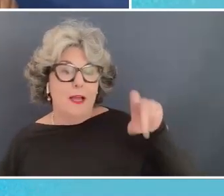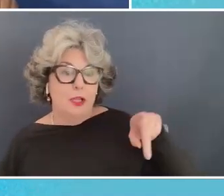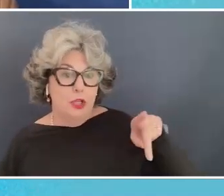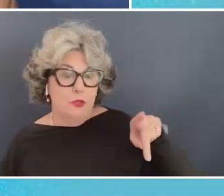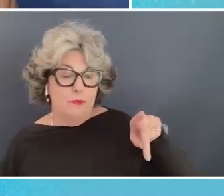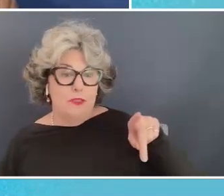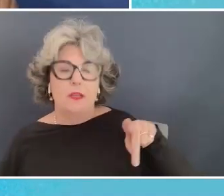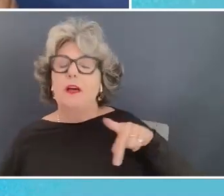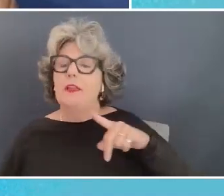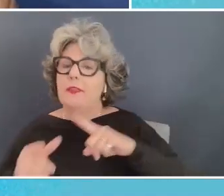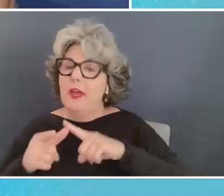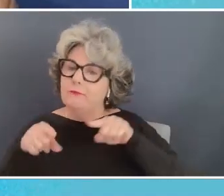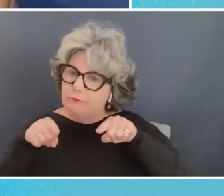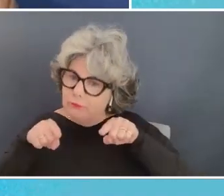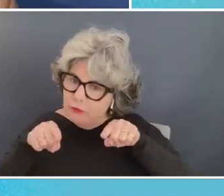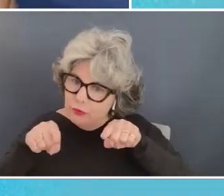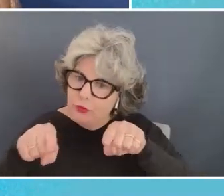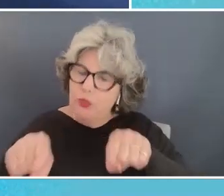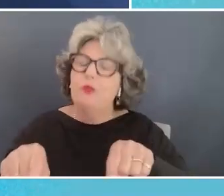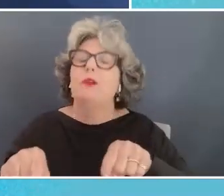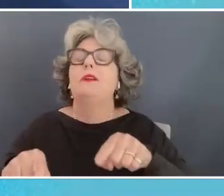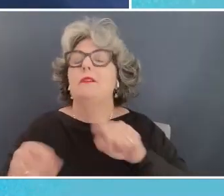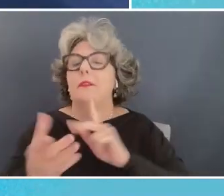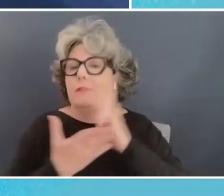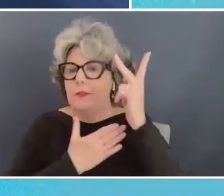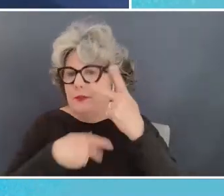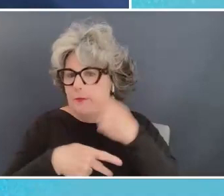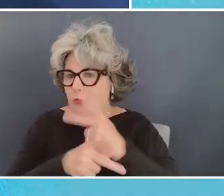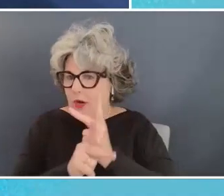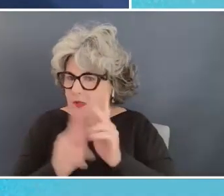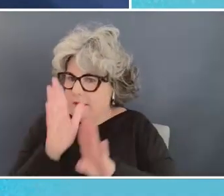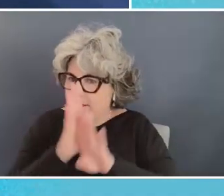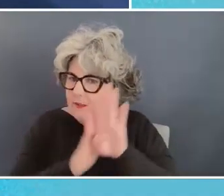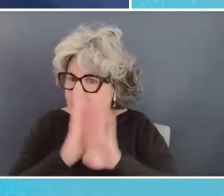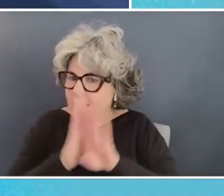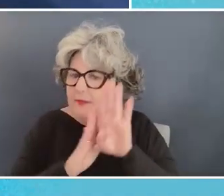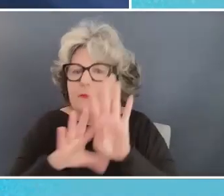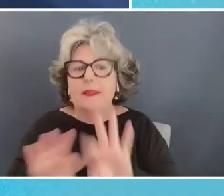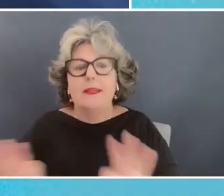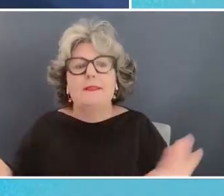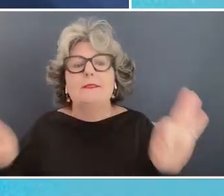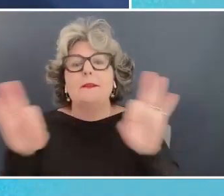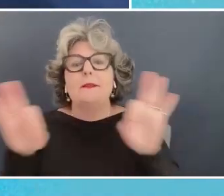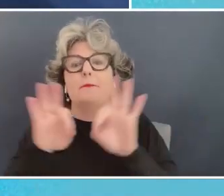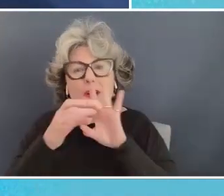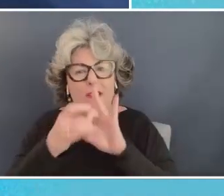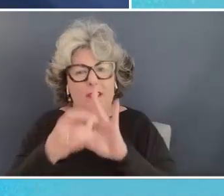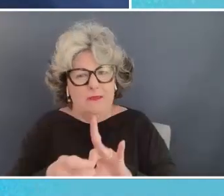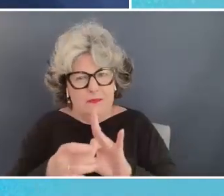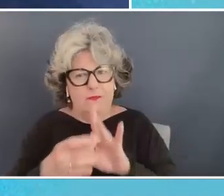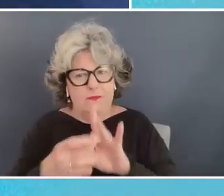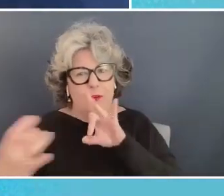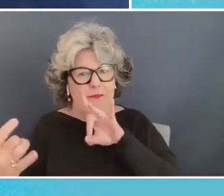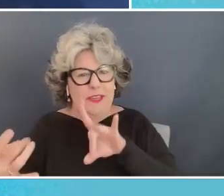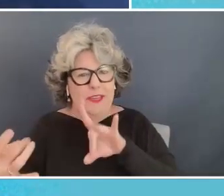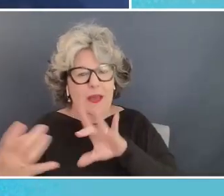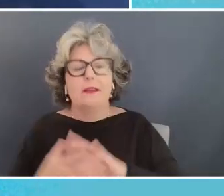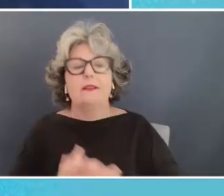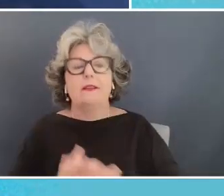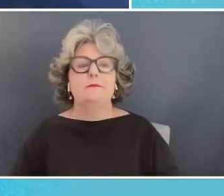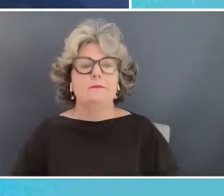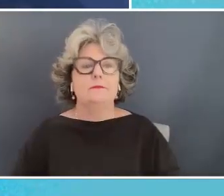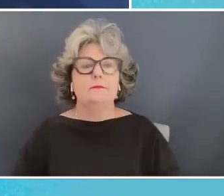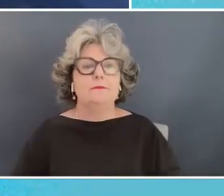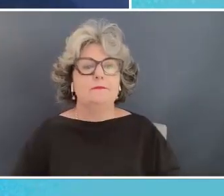should be throughout the life cycle of the product and it's a really important consideration with that I'm